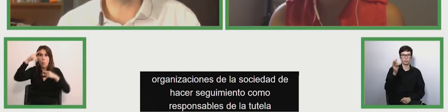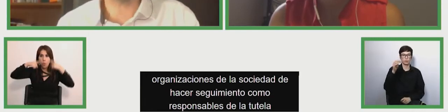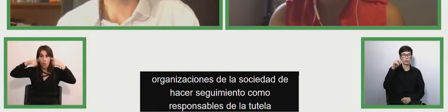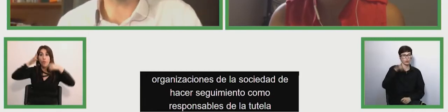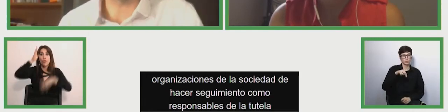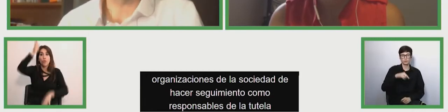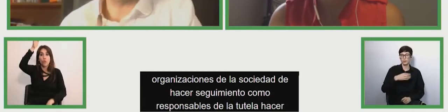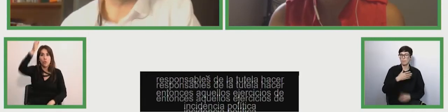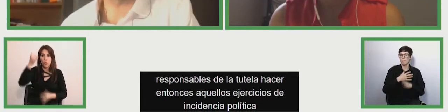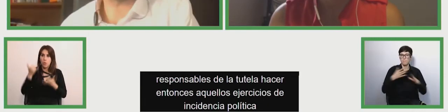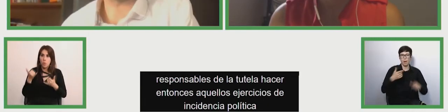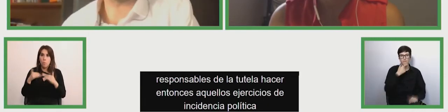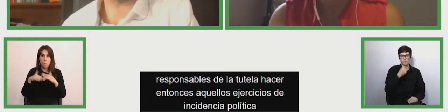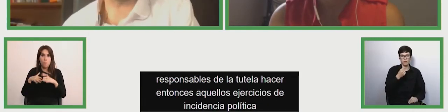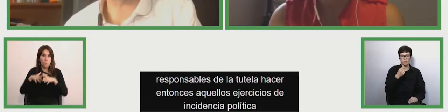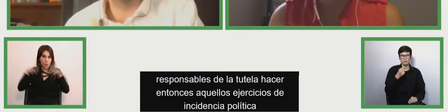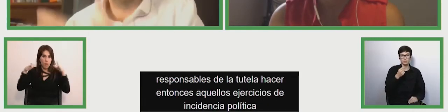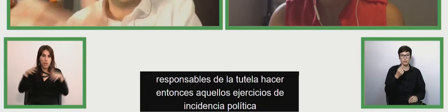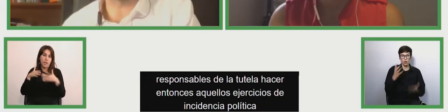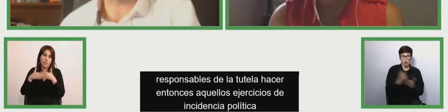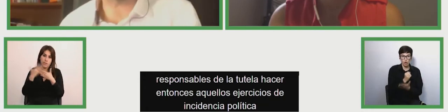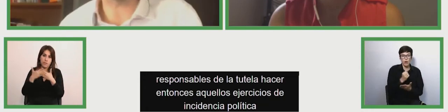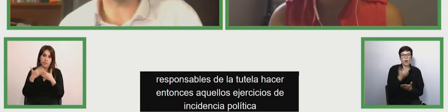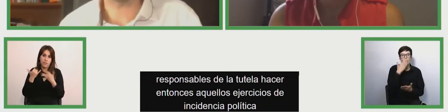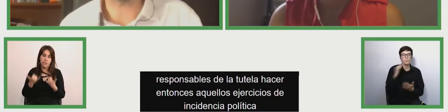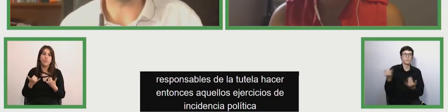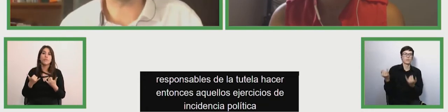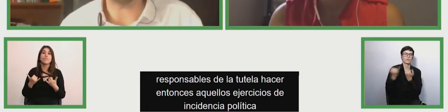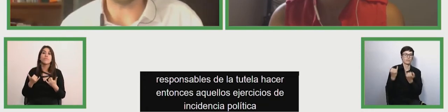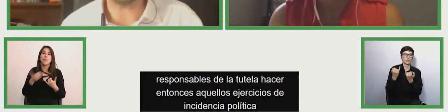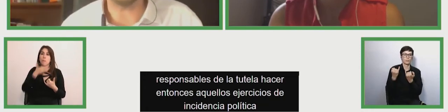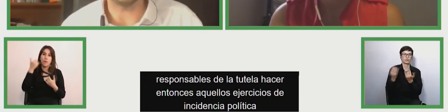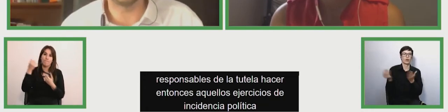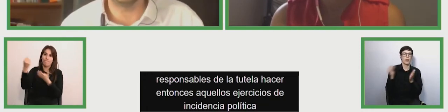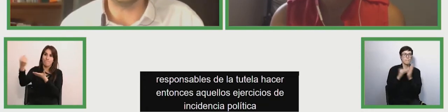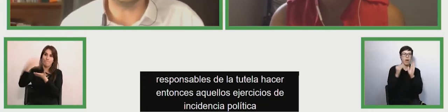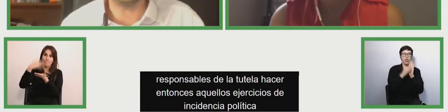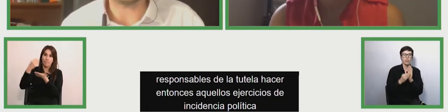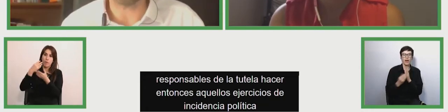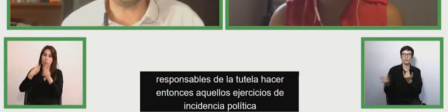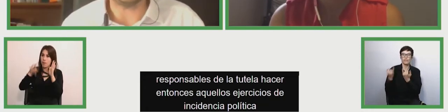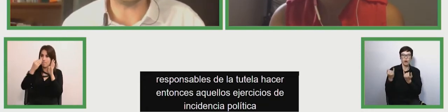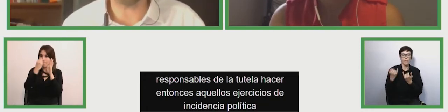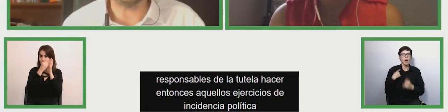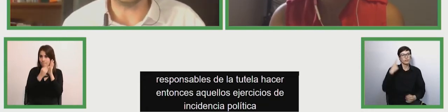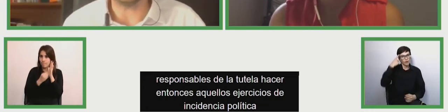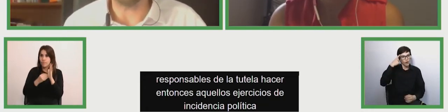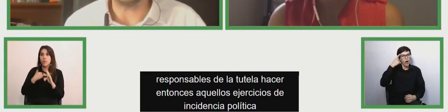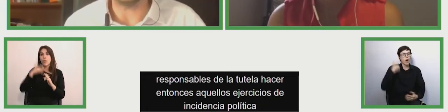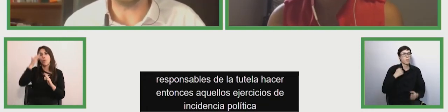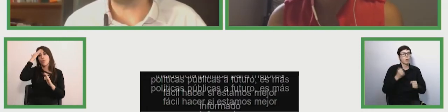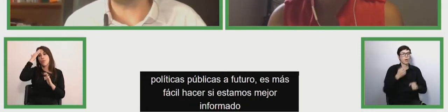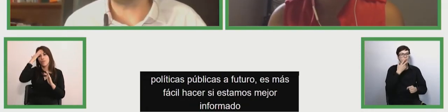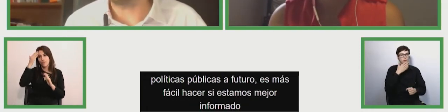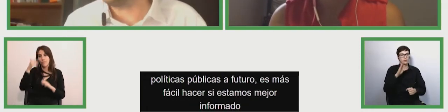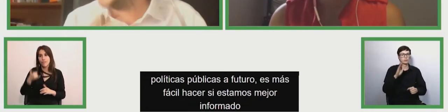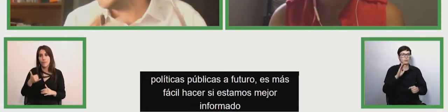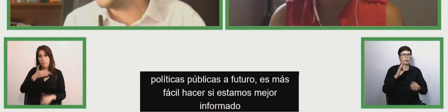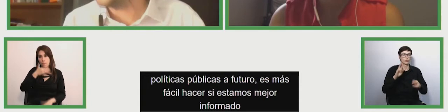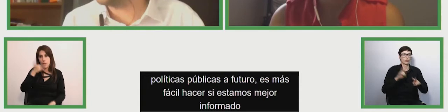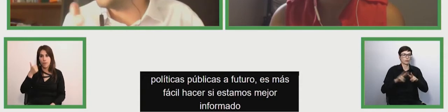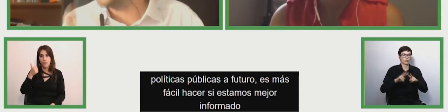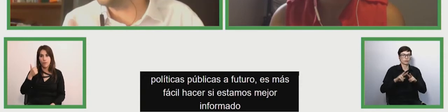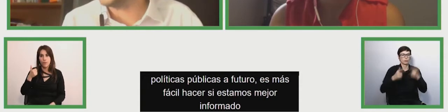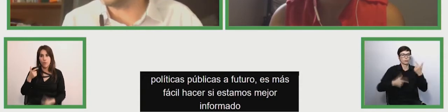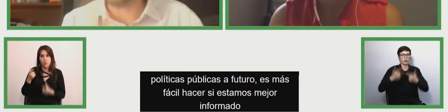to do so if we're better reported and we know this information better referring to the country to the policies